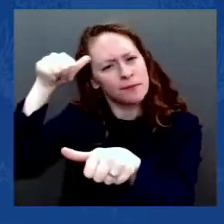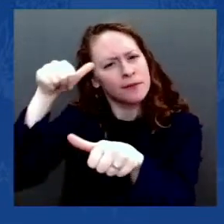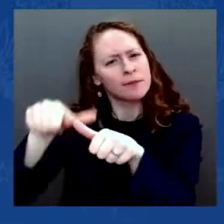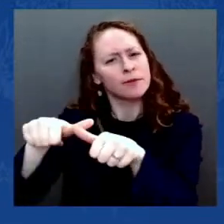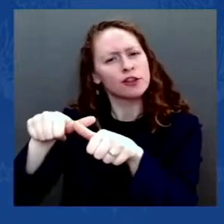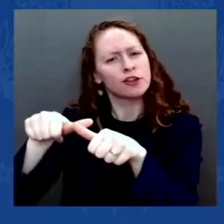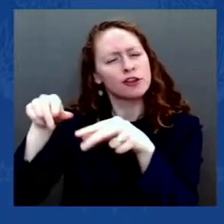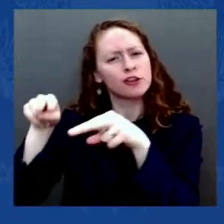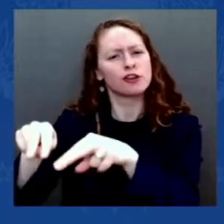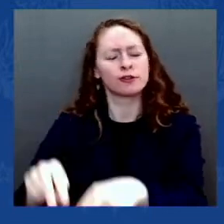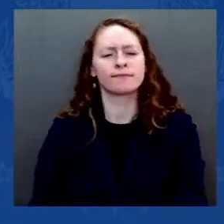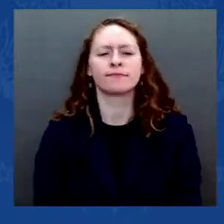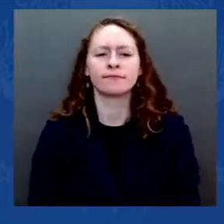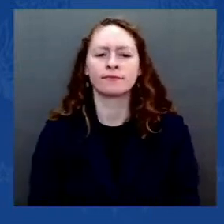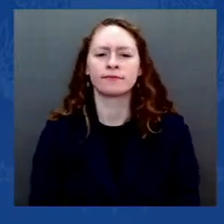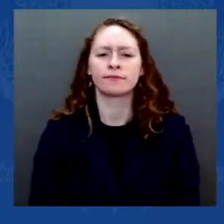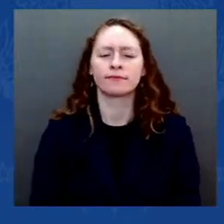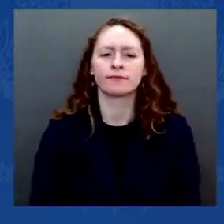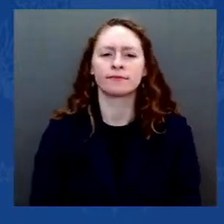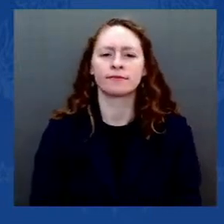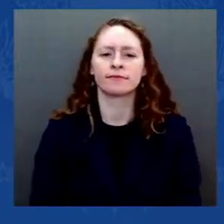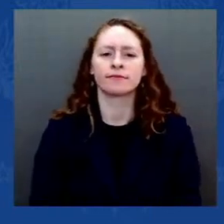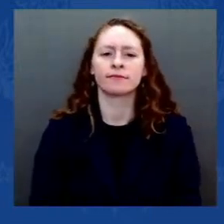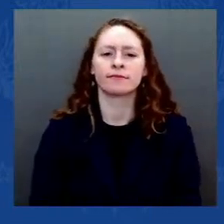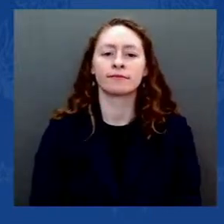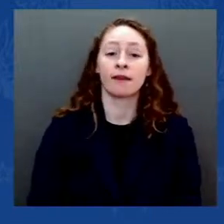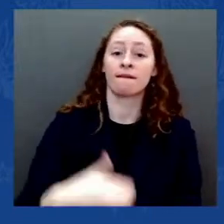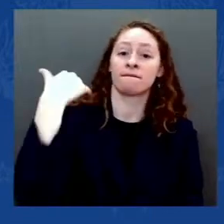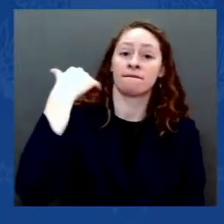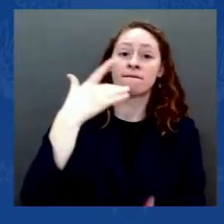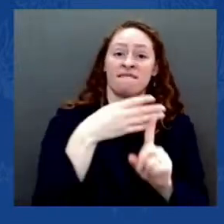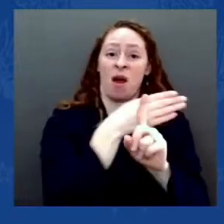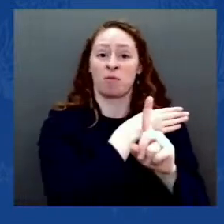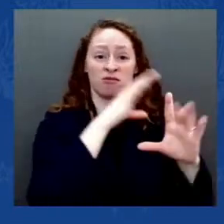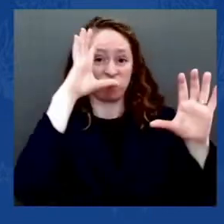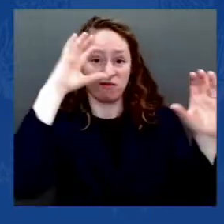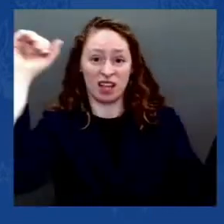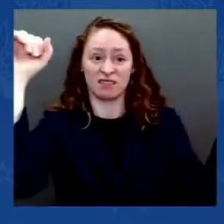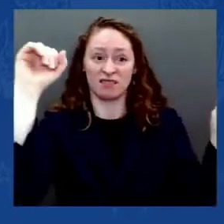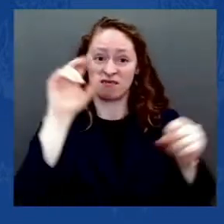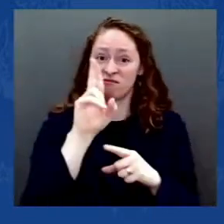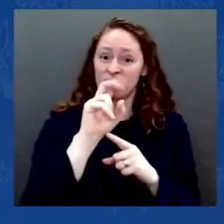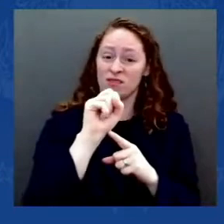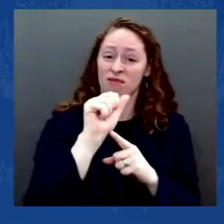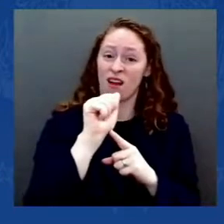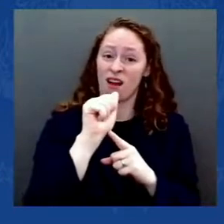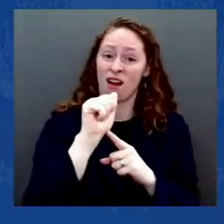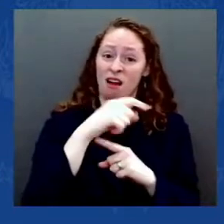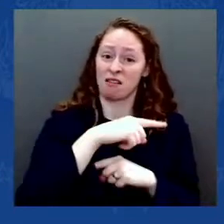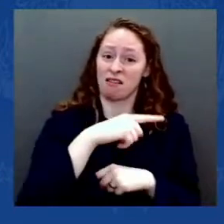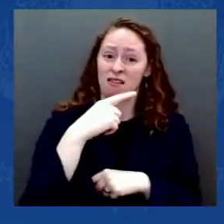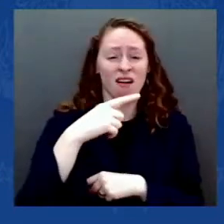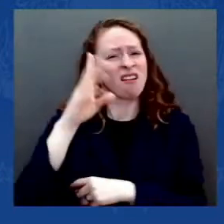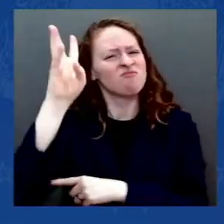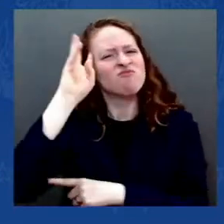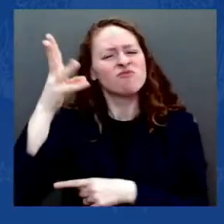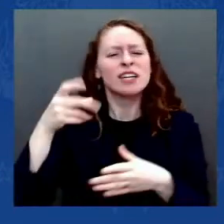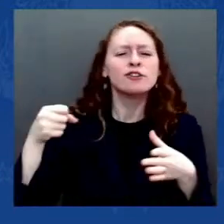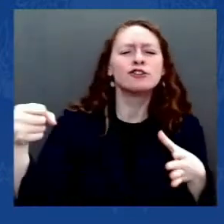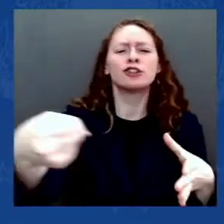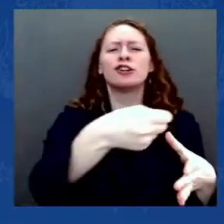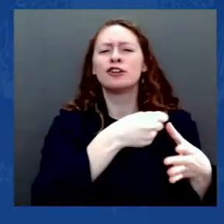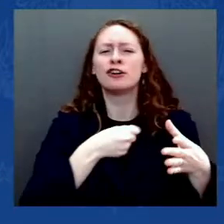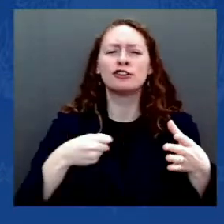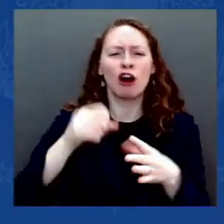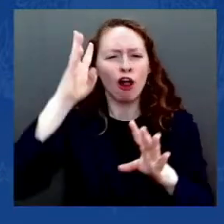spread a web of lies about the 2020 election. He's done so because he values power